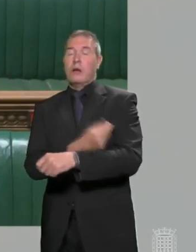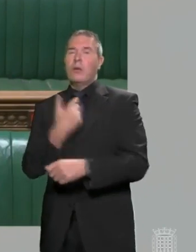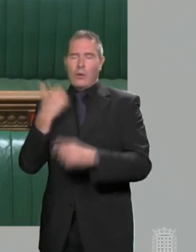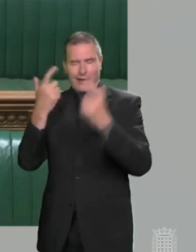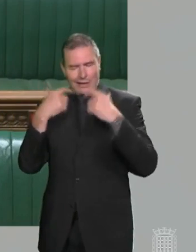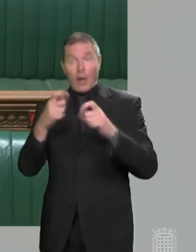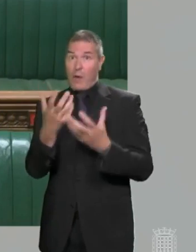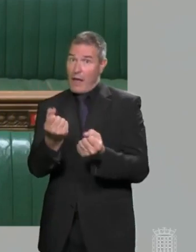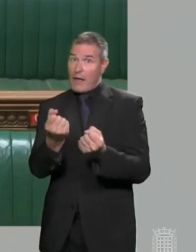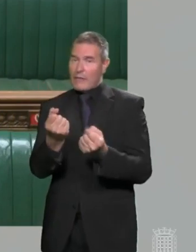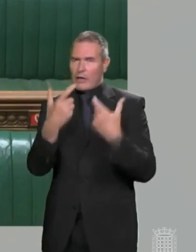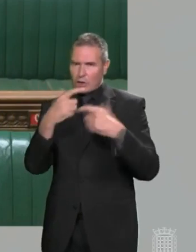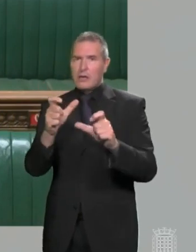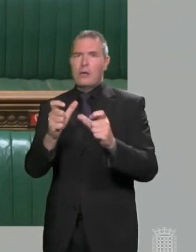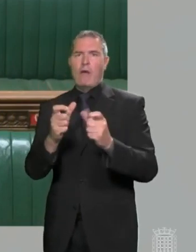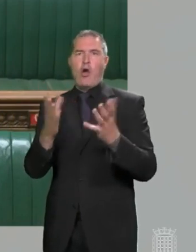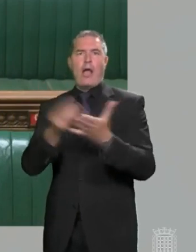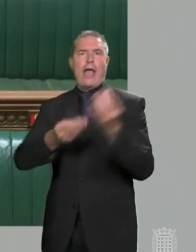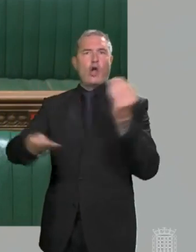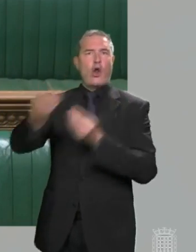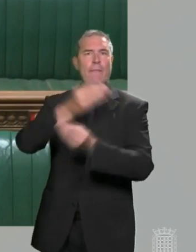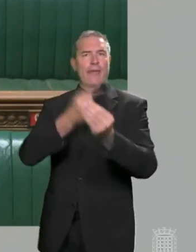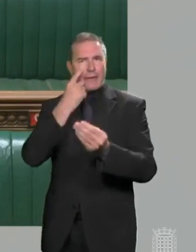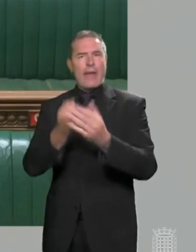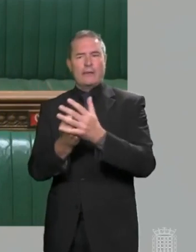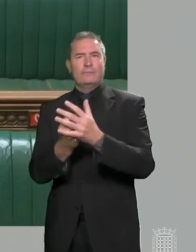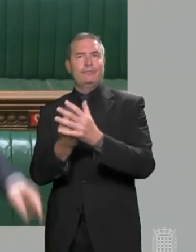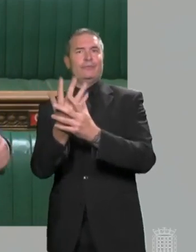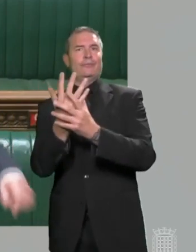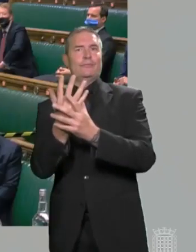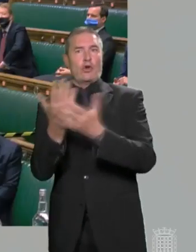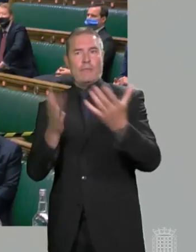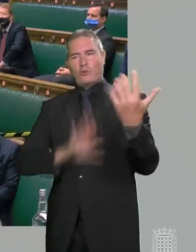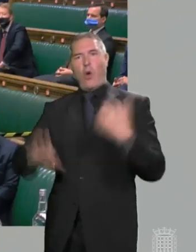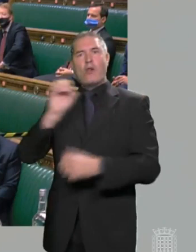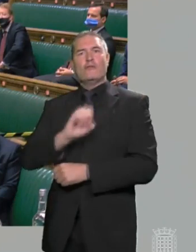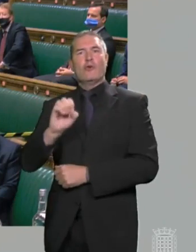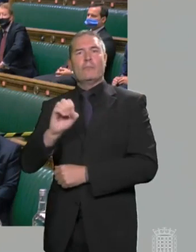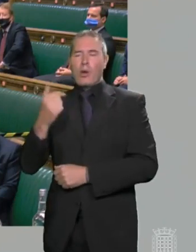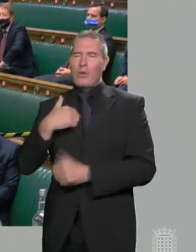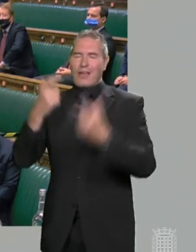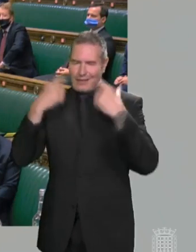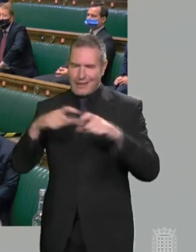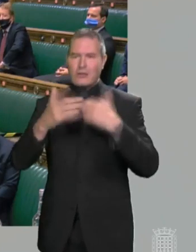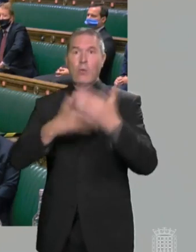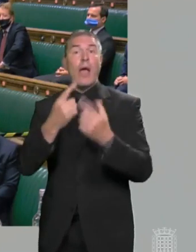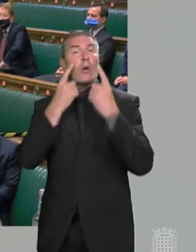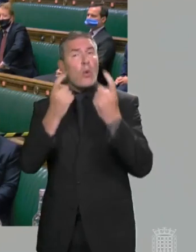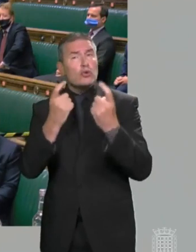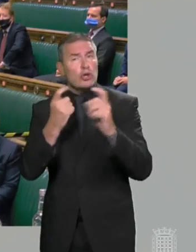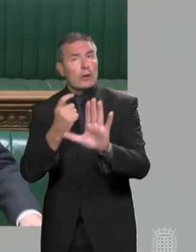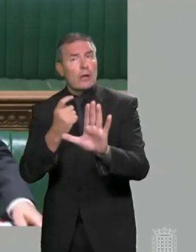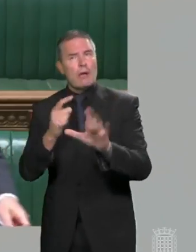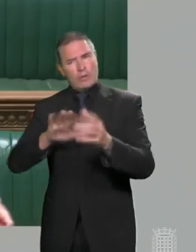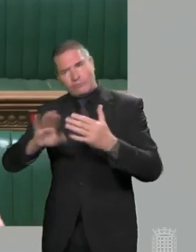continue with one of the most open economies and societies in Europe and get on with our cautious but irreversible